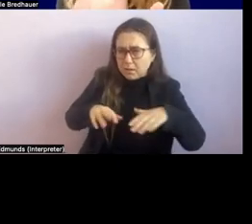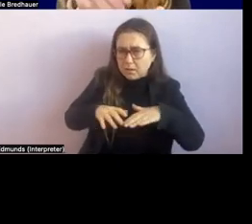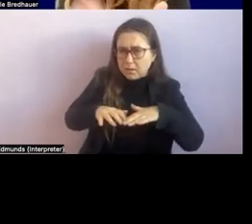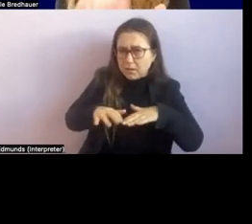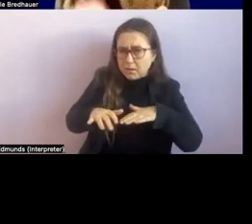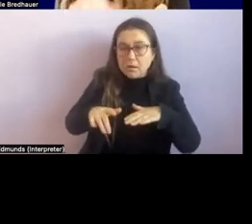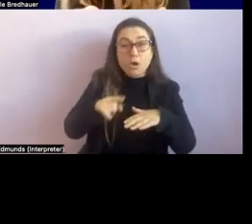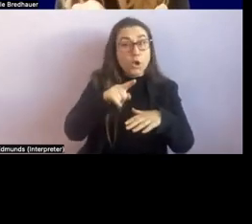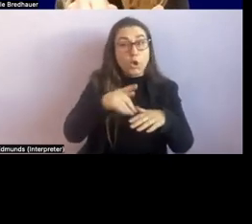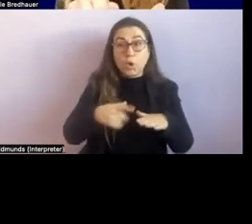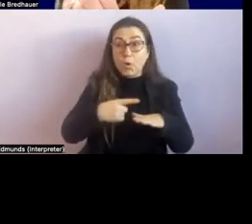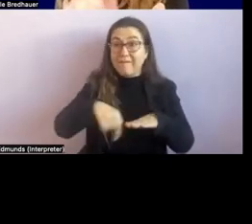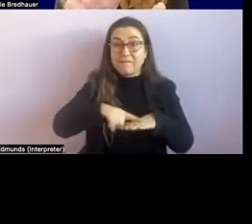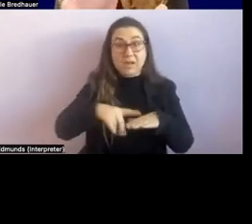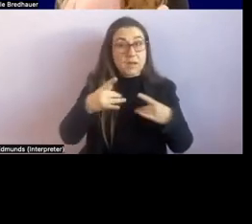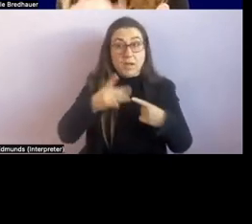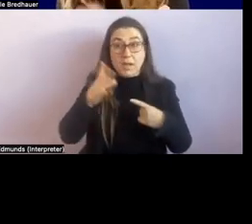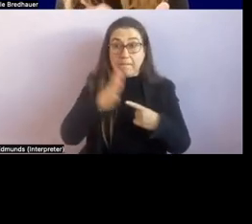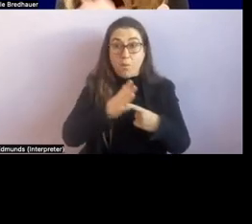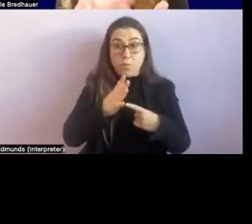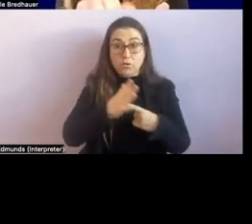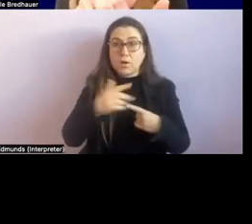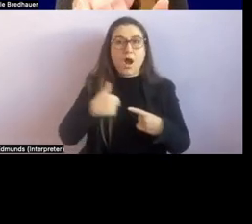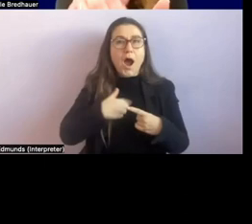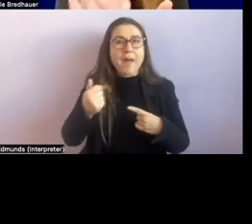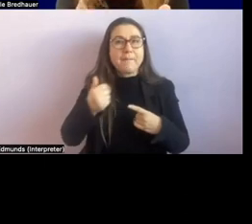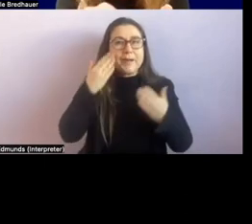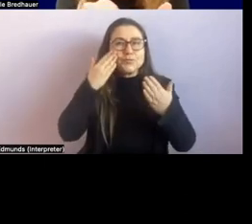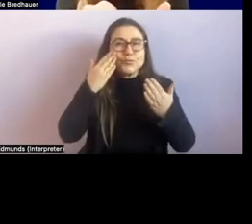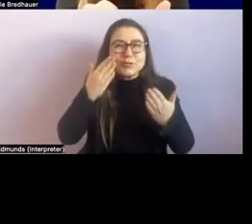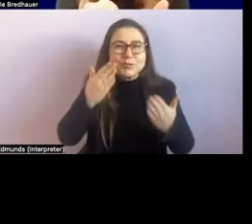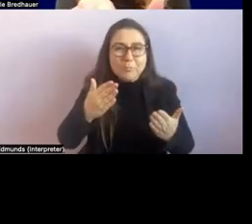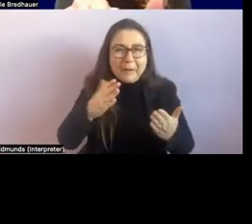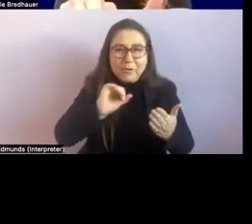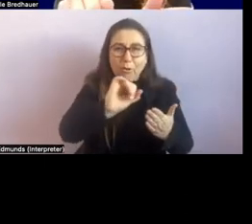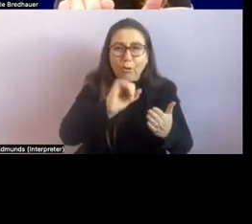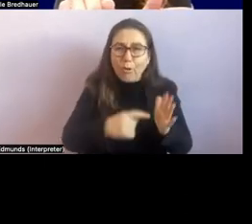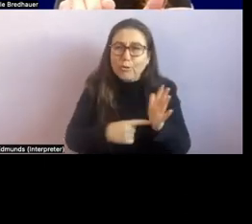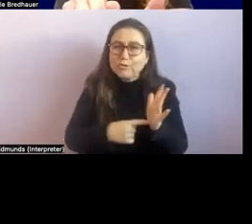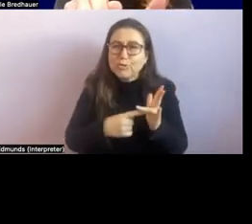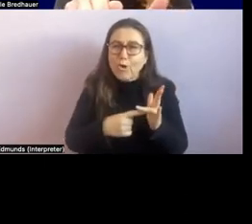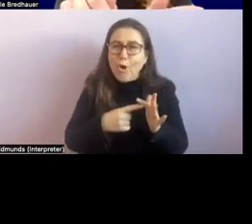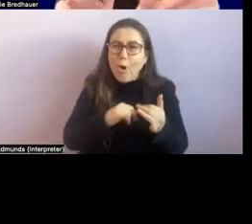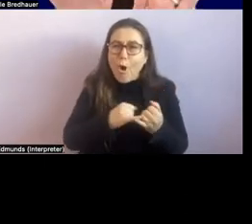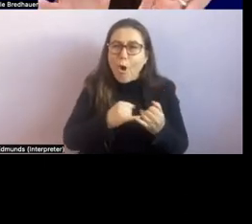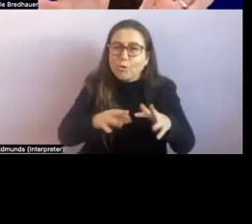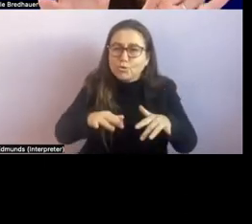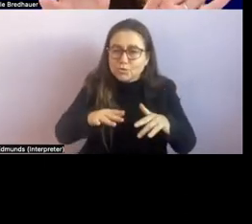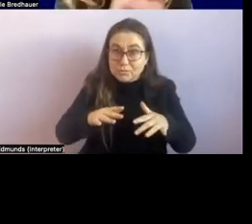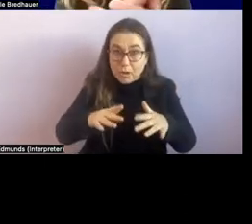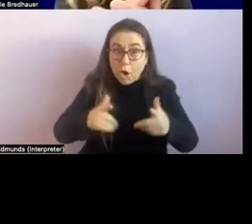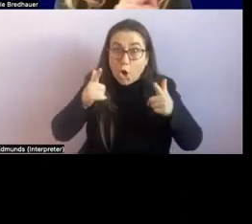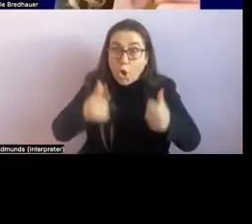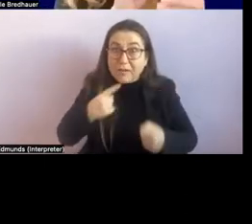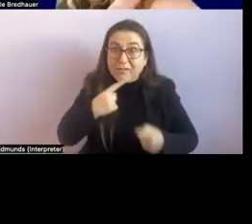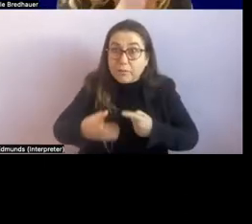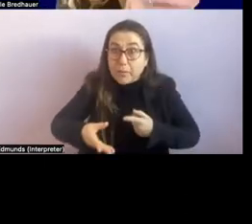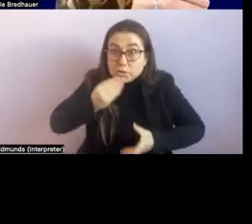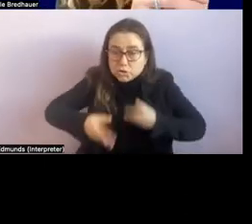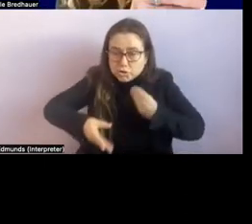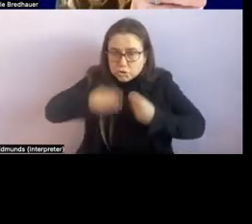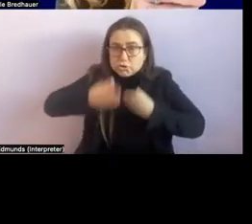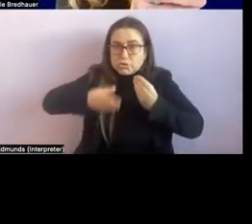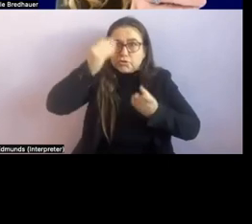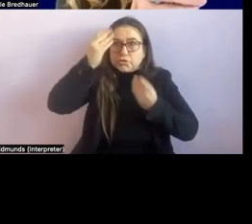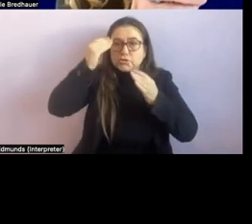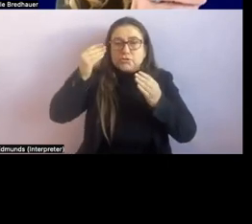important and i have to respect that learning of those toes um i'm